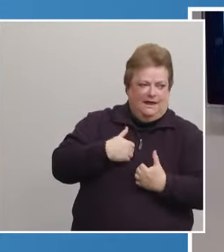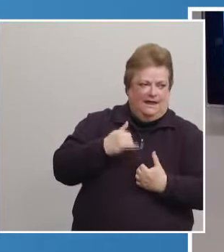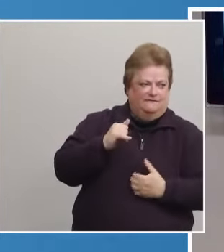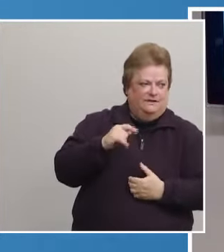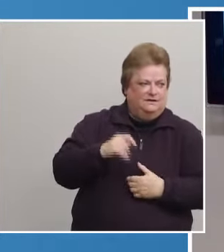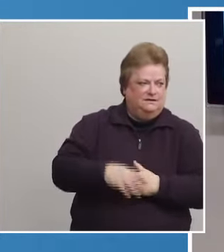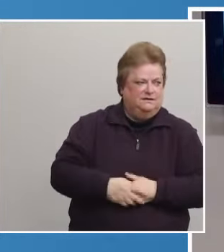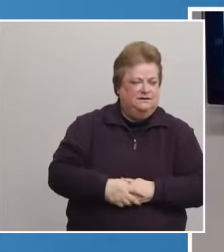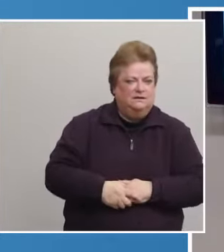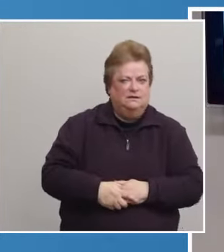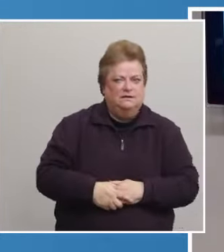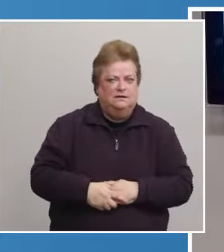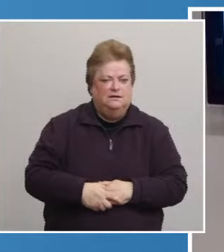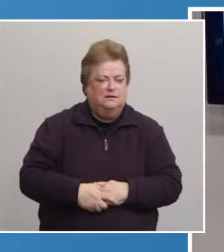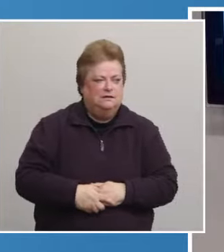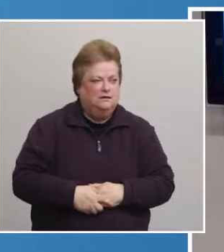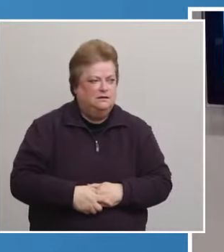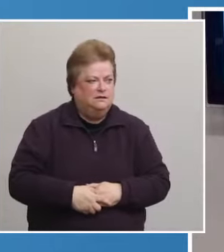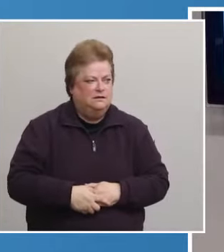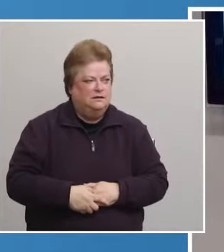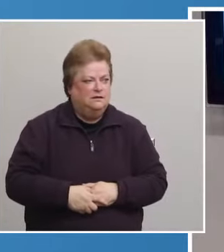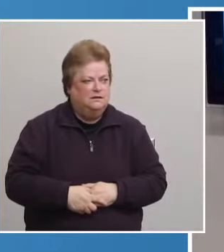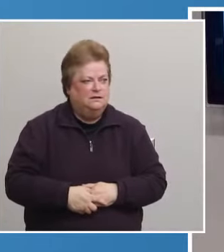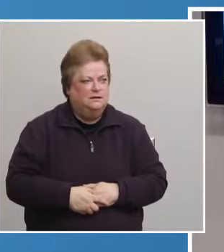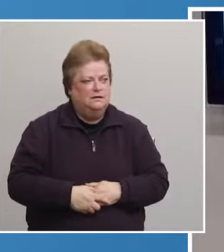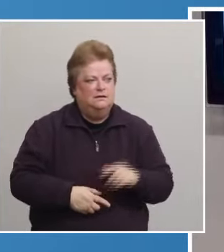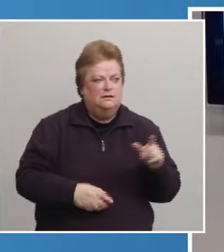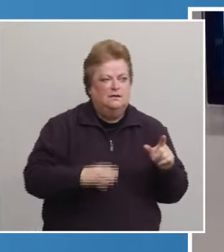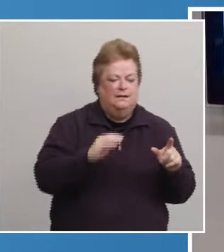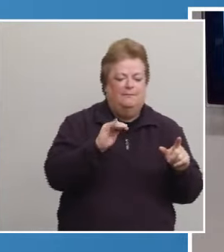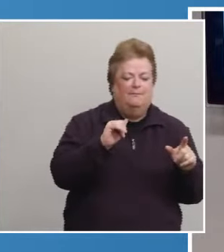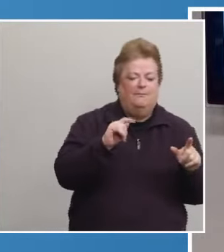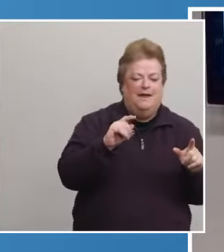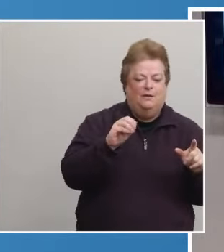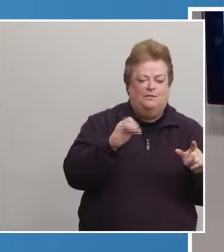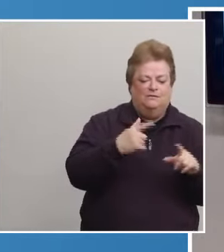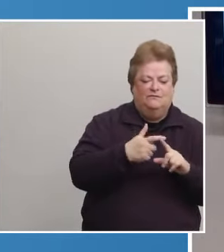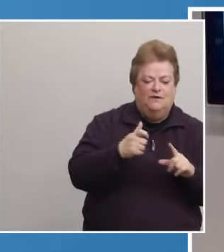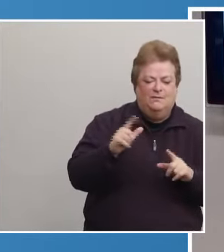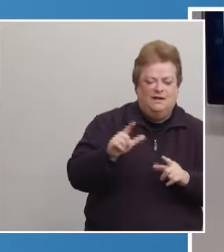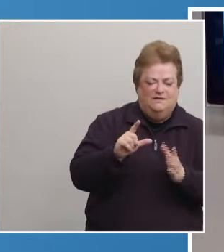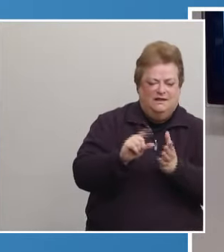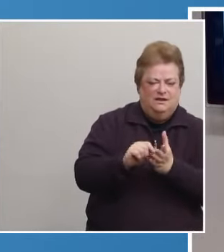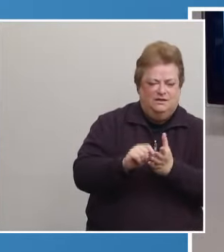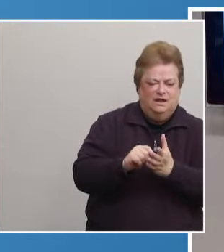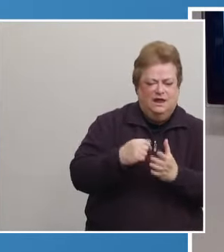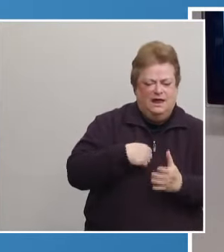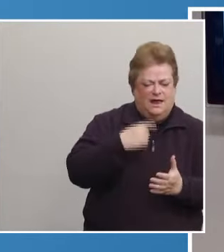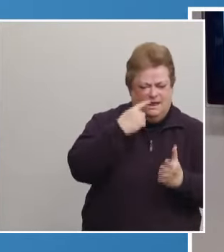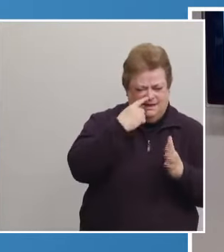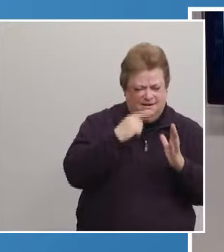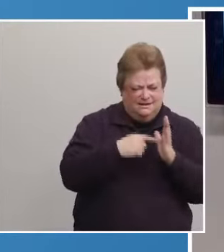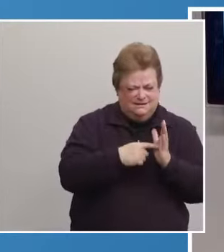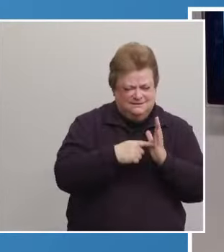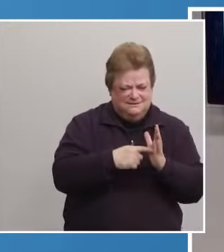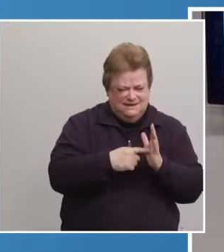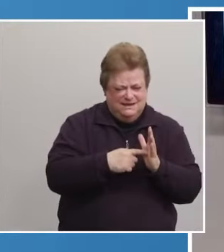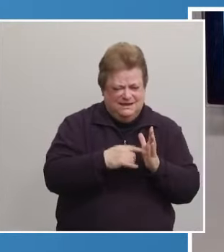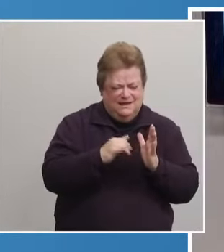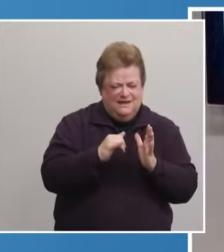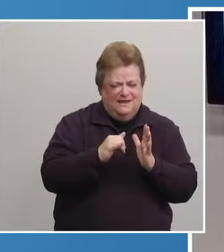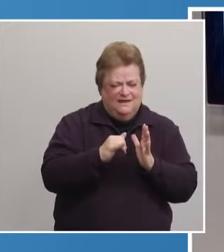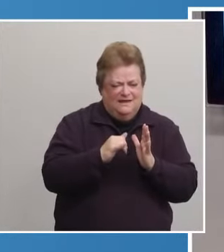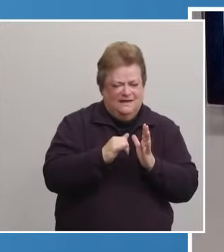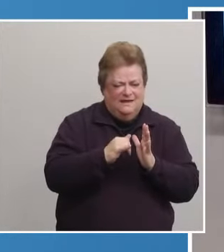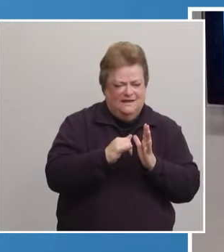Any question? I'm sorry, go ahead. I just had one follow up. I seem to see indications on social media today that